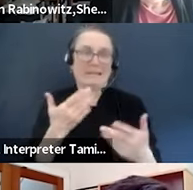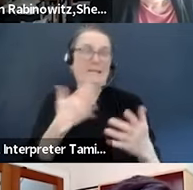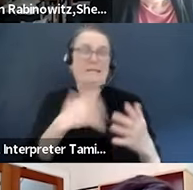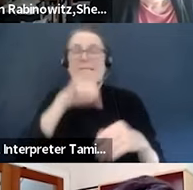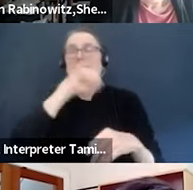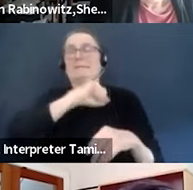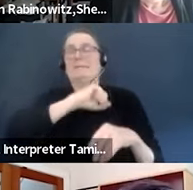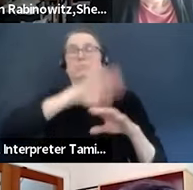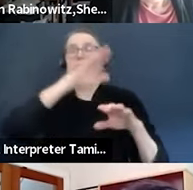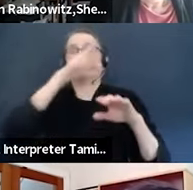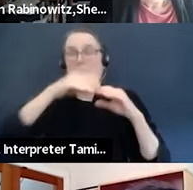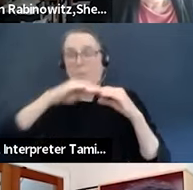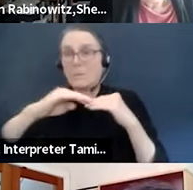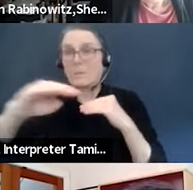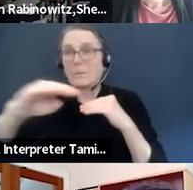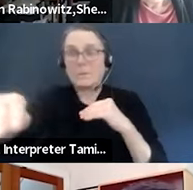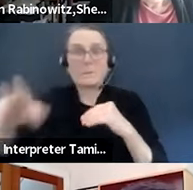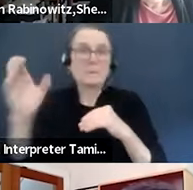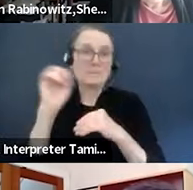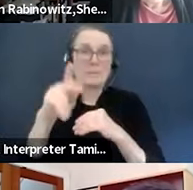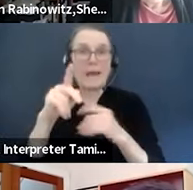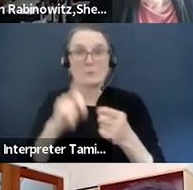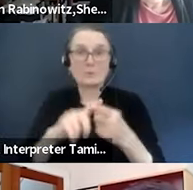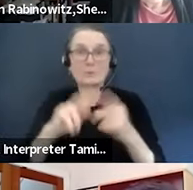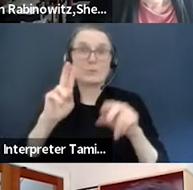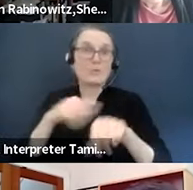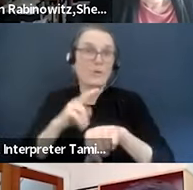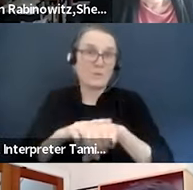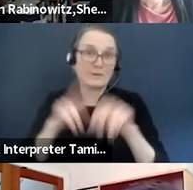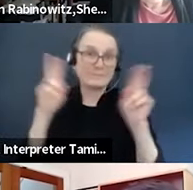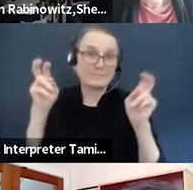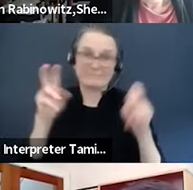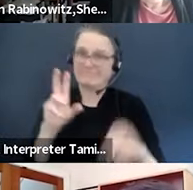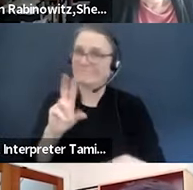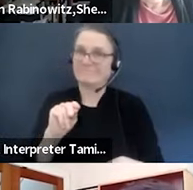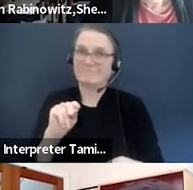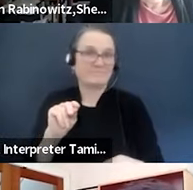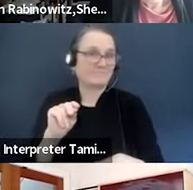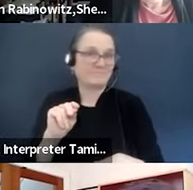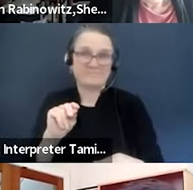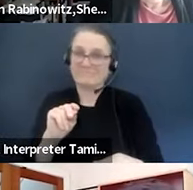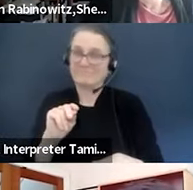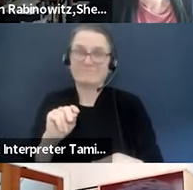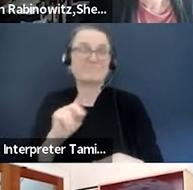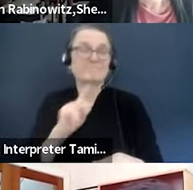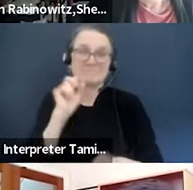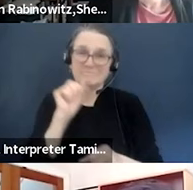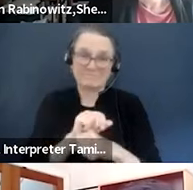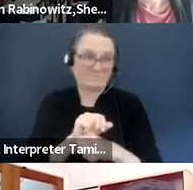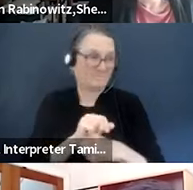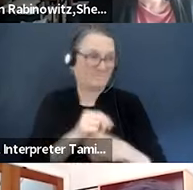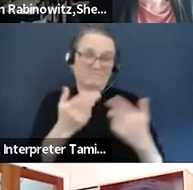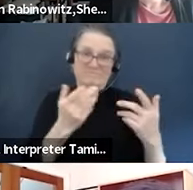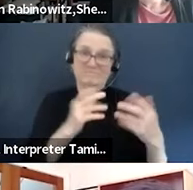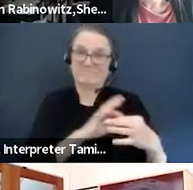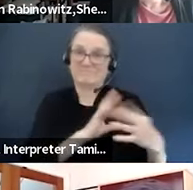and move forward as we always have. This is a transformational time. As Sarah said at the beginning,